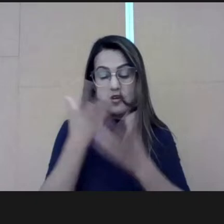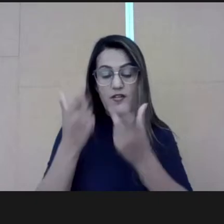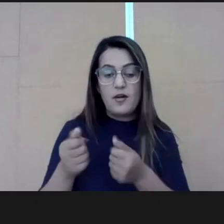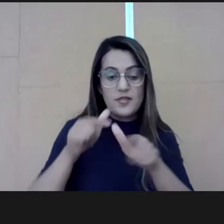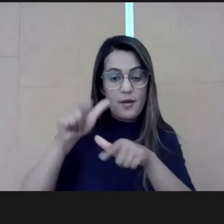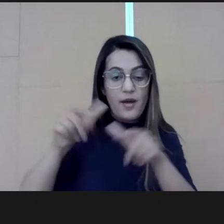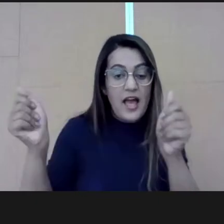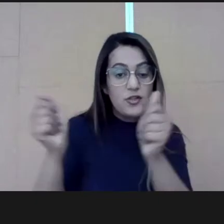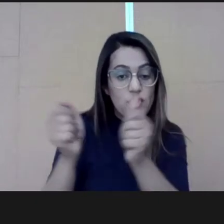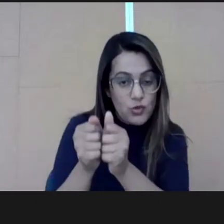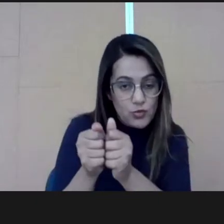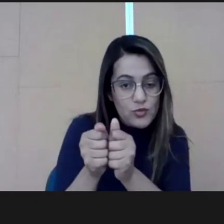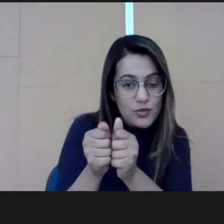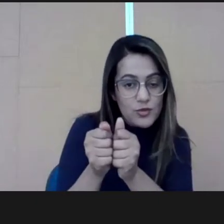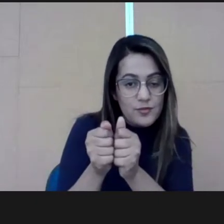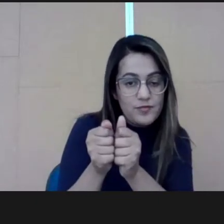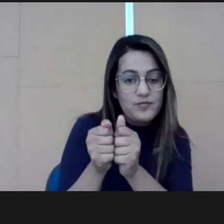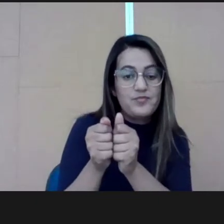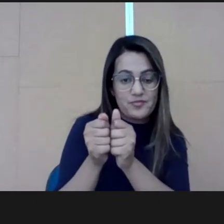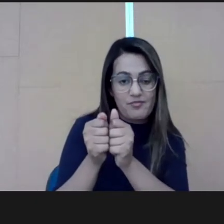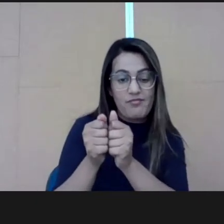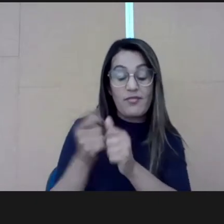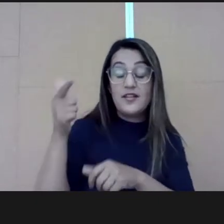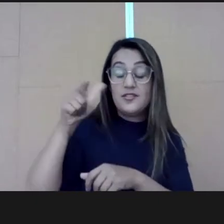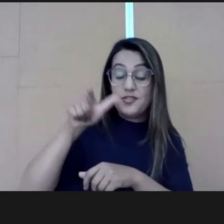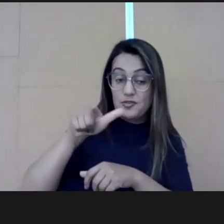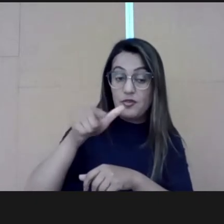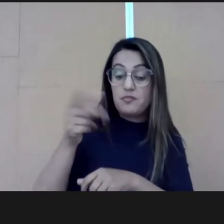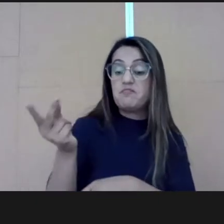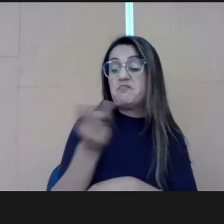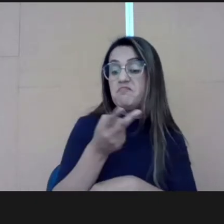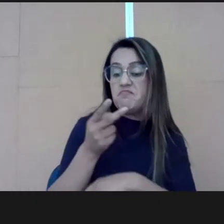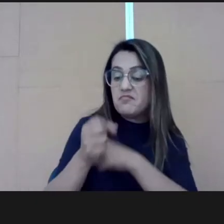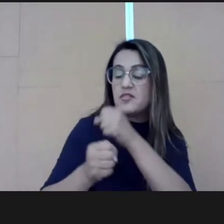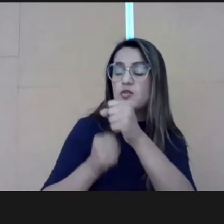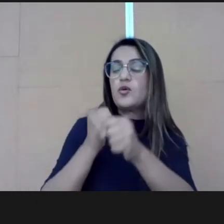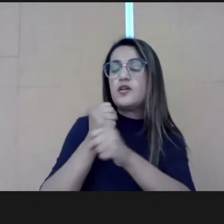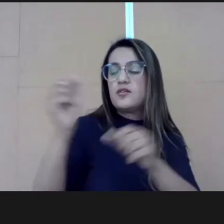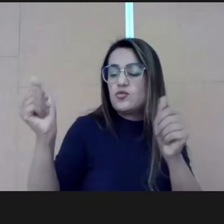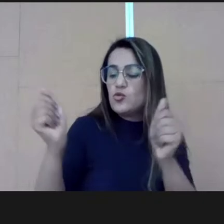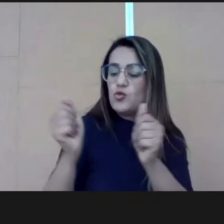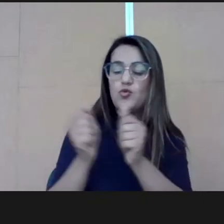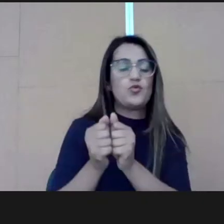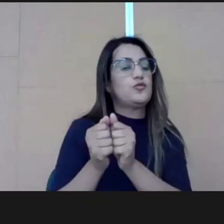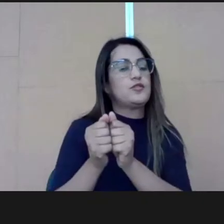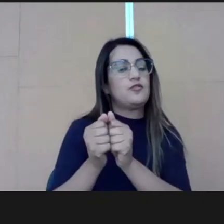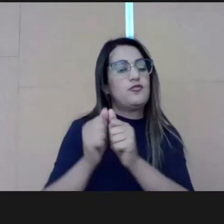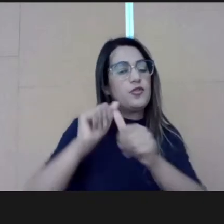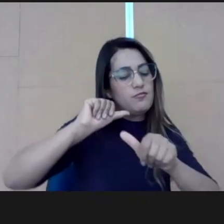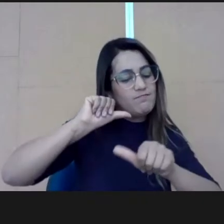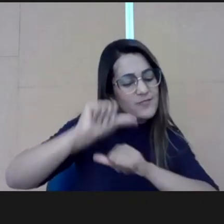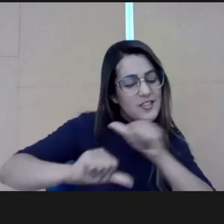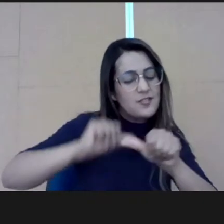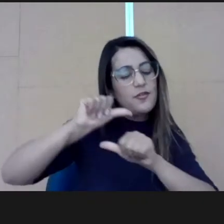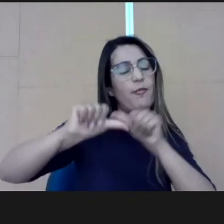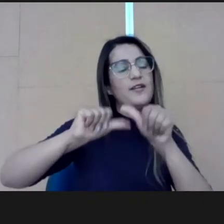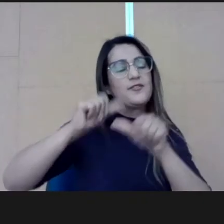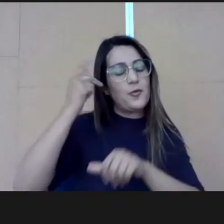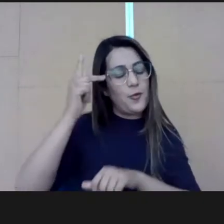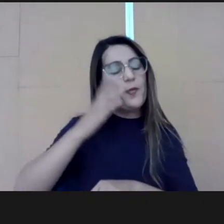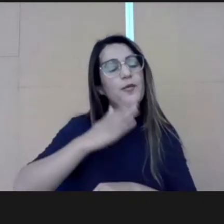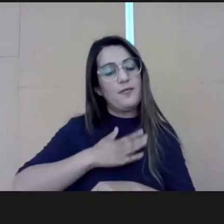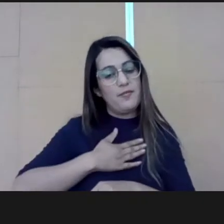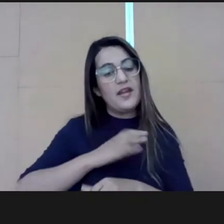I said, one day we will still work together again. And these past two years have been very